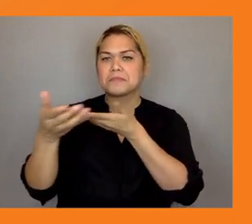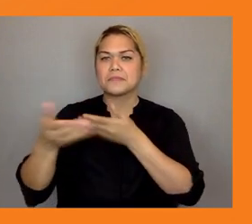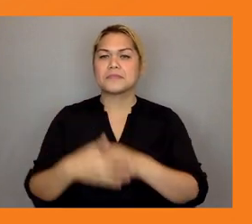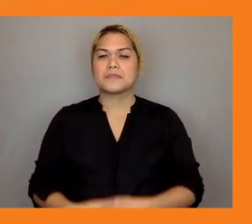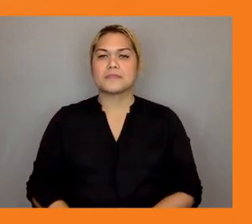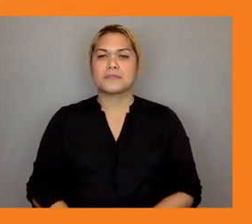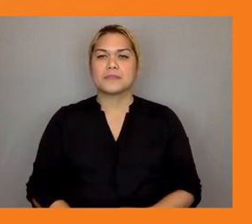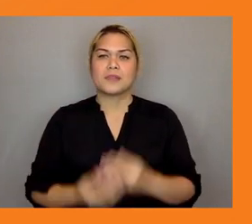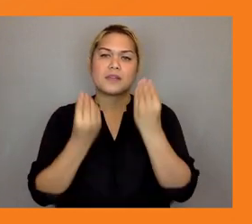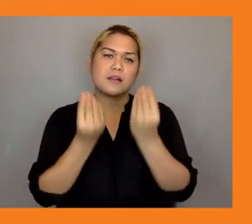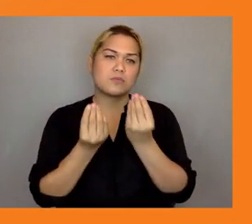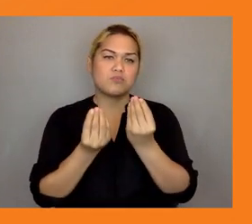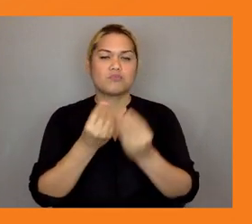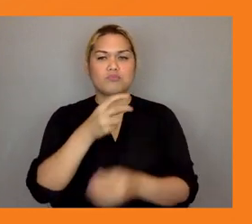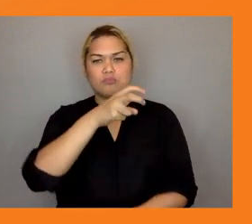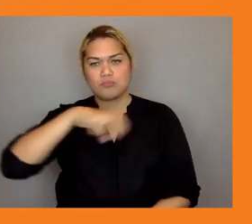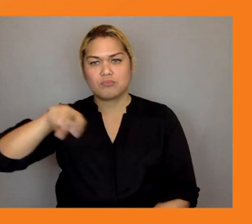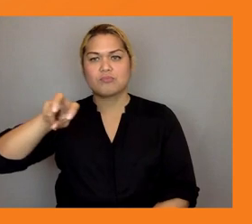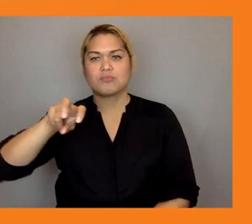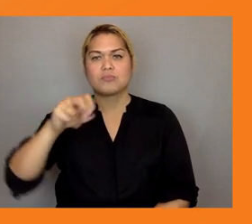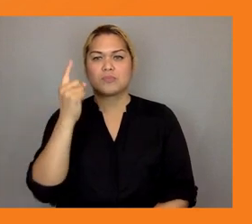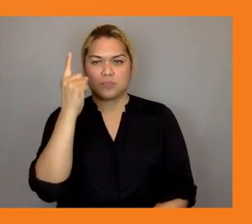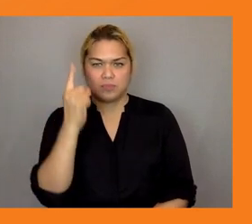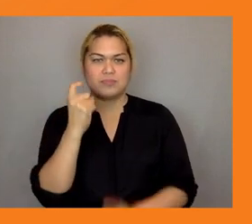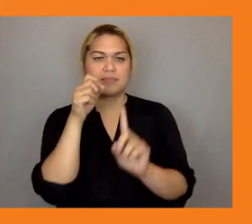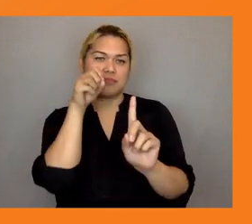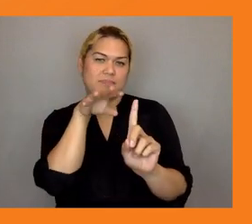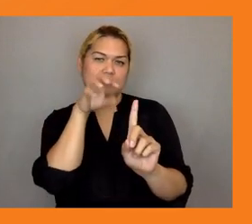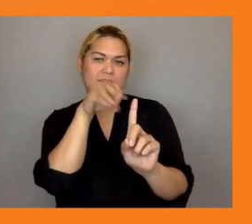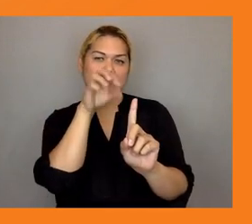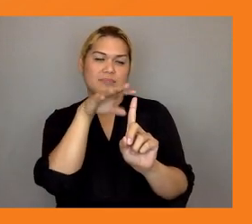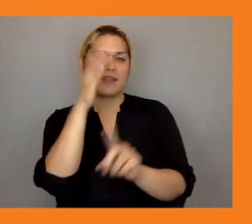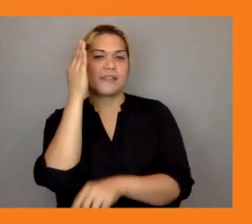raising into collective action to overcome these challenges